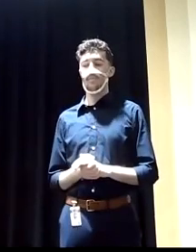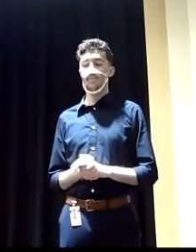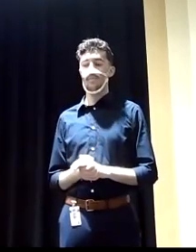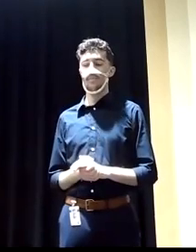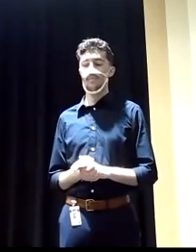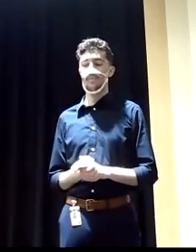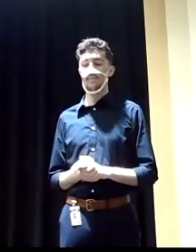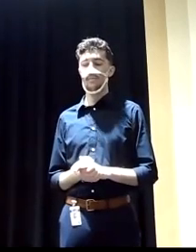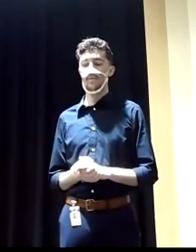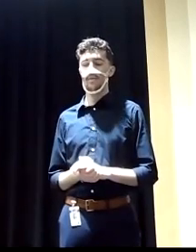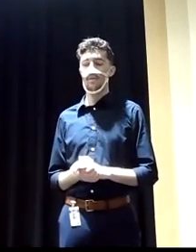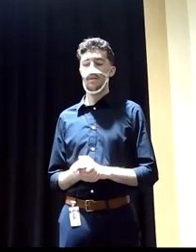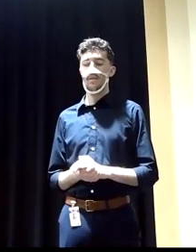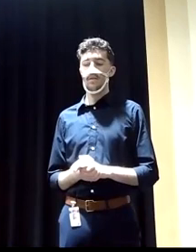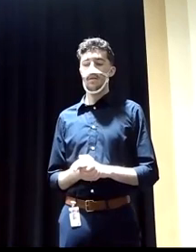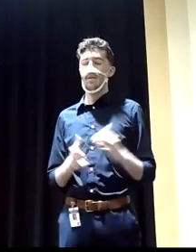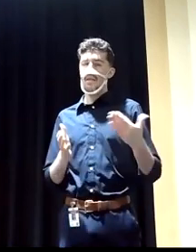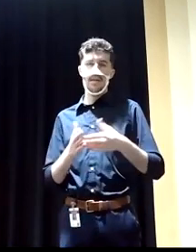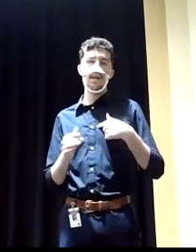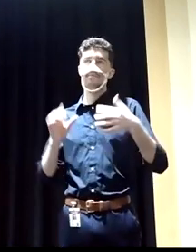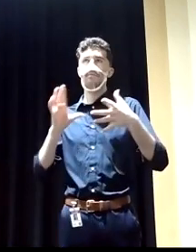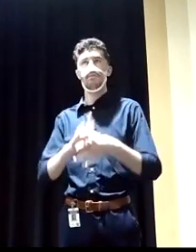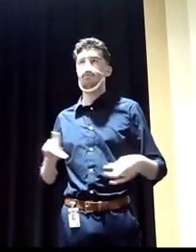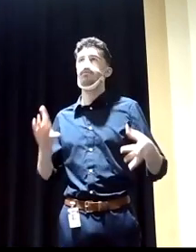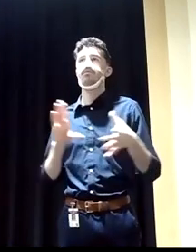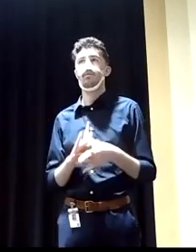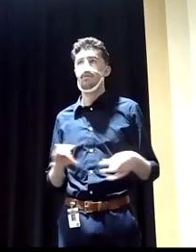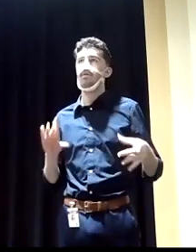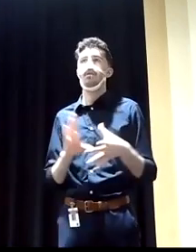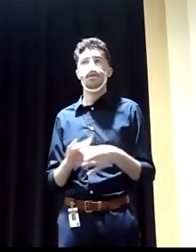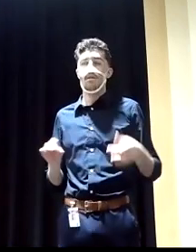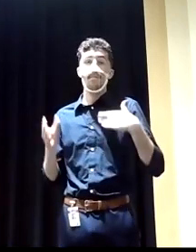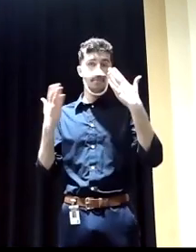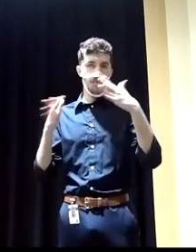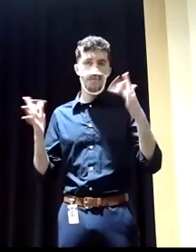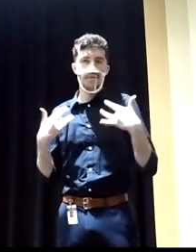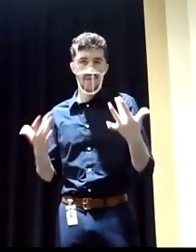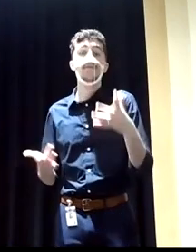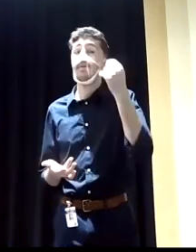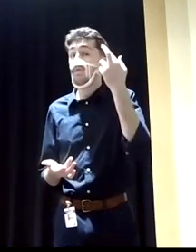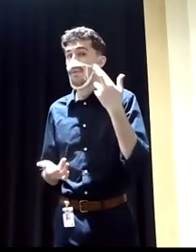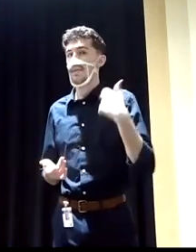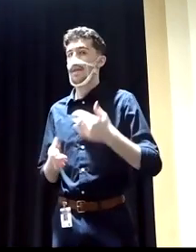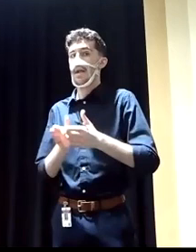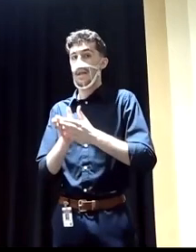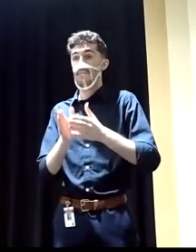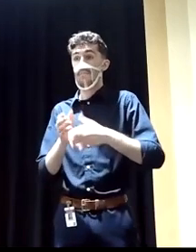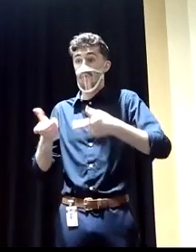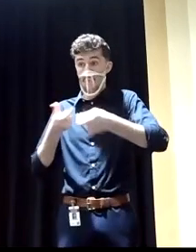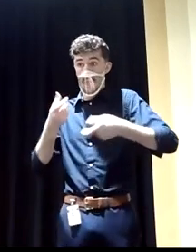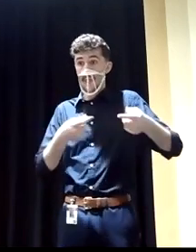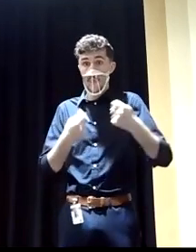So the reason, again, I've said it a million times at my public events, but the reason I'm running is because